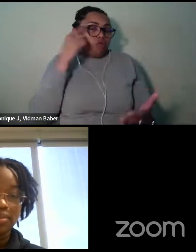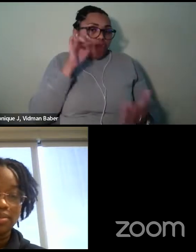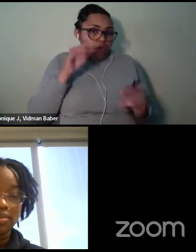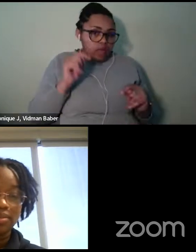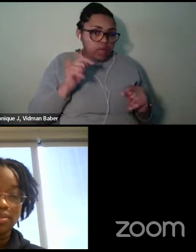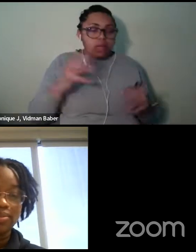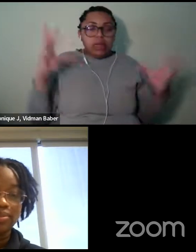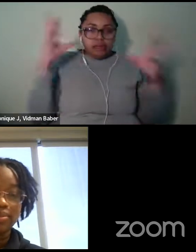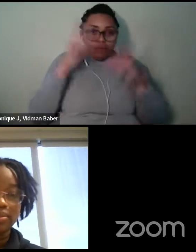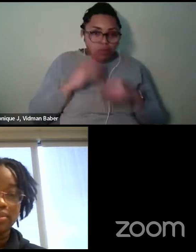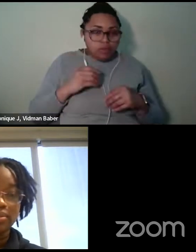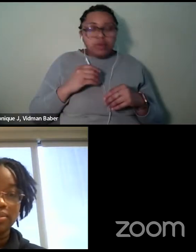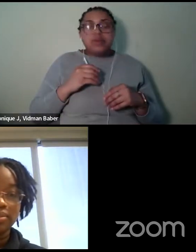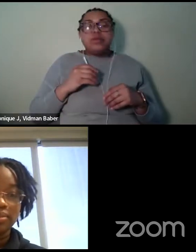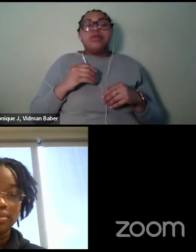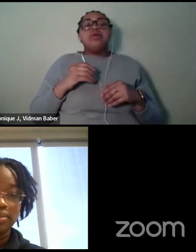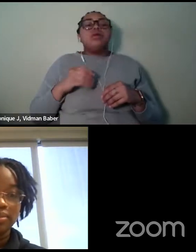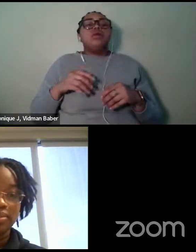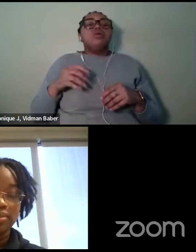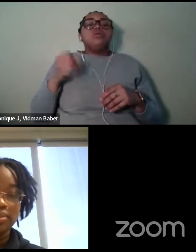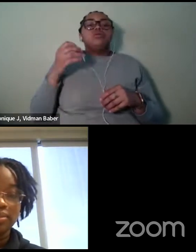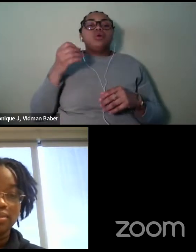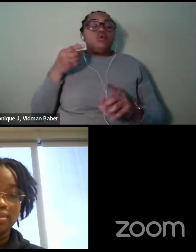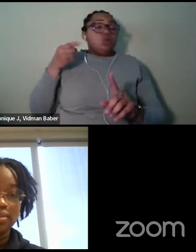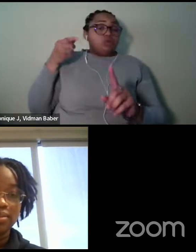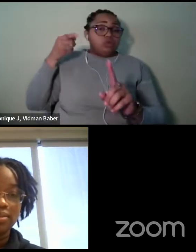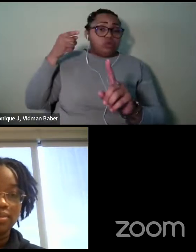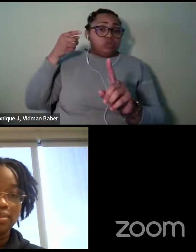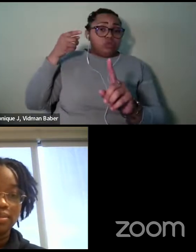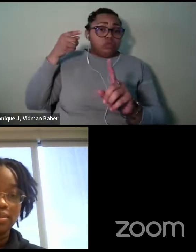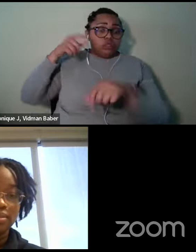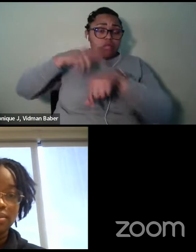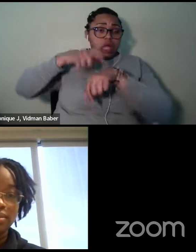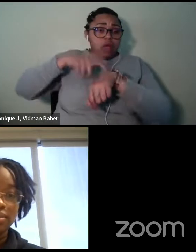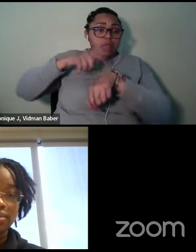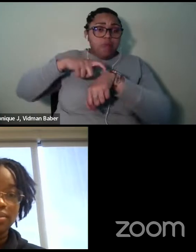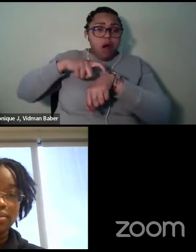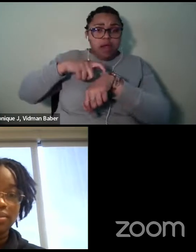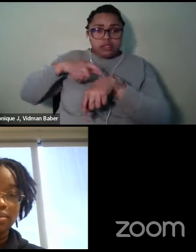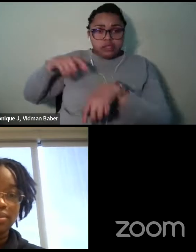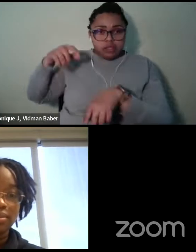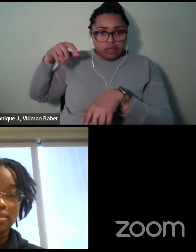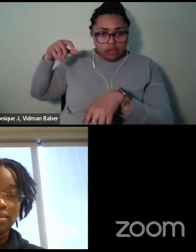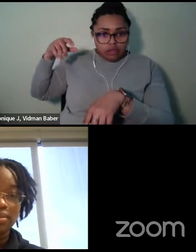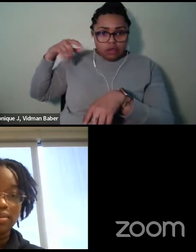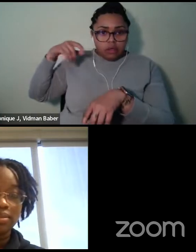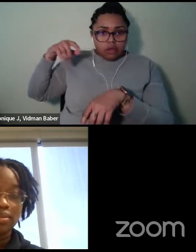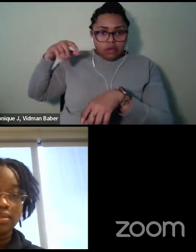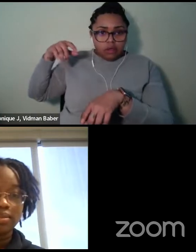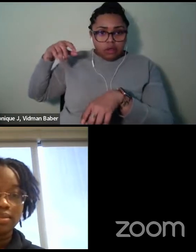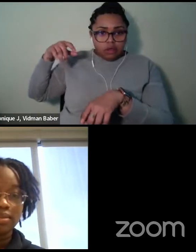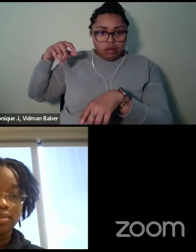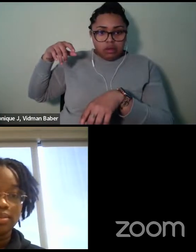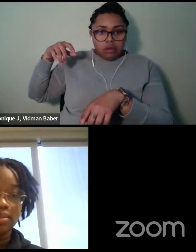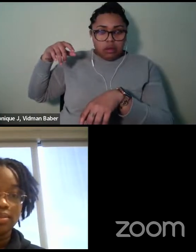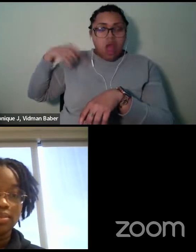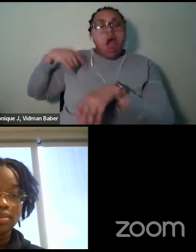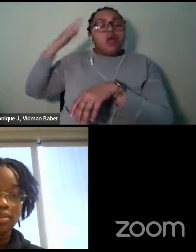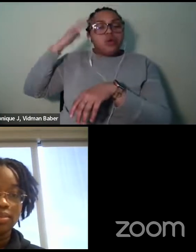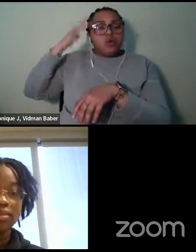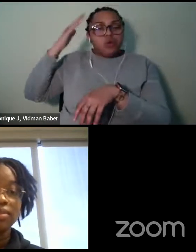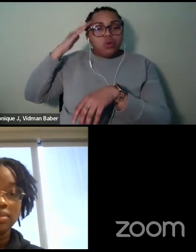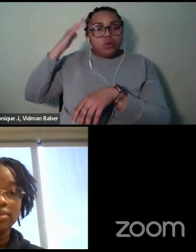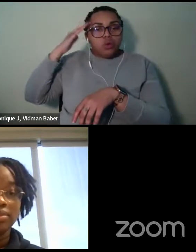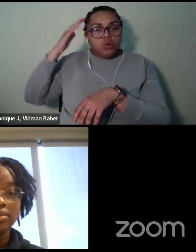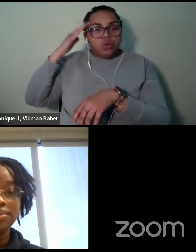there was a point actually where I knew there are people who would, because I've written that way